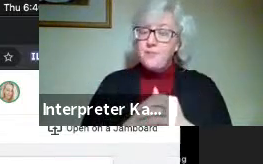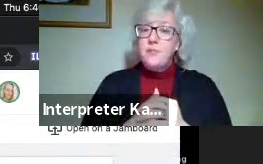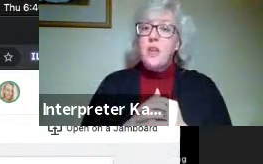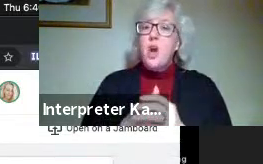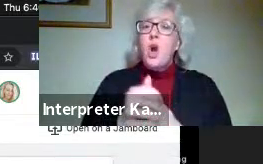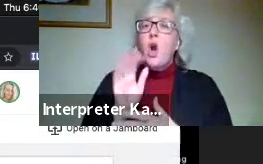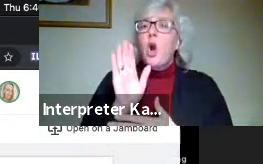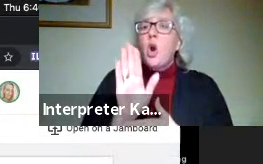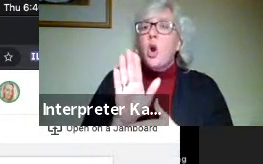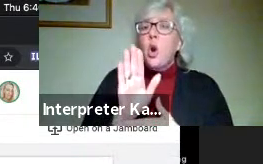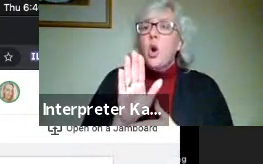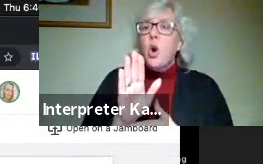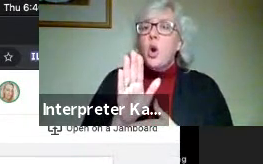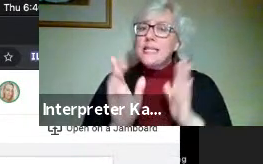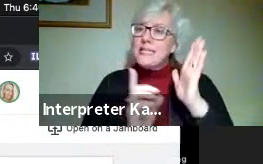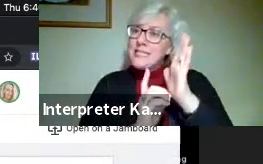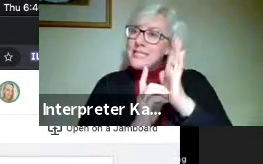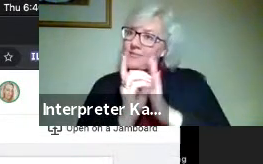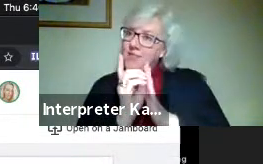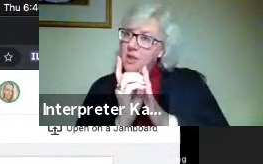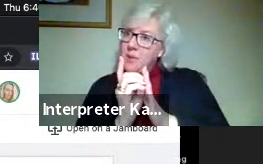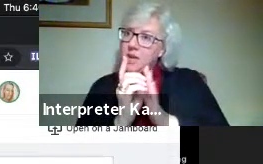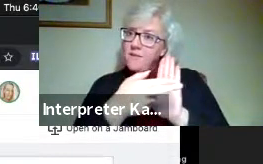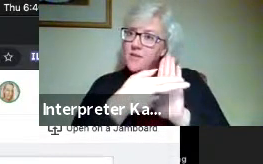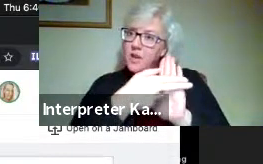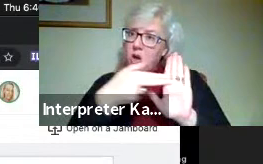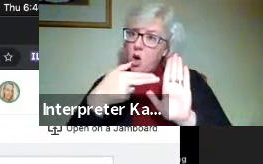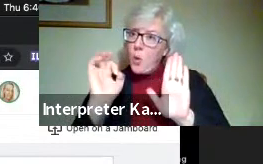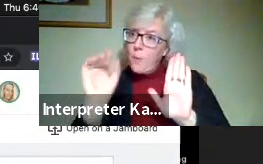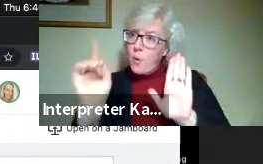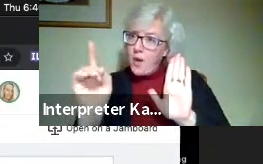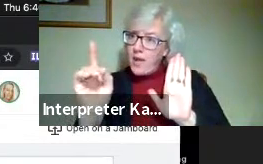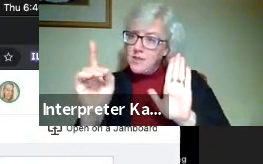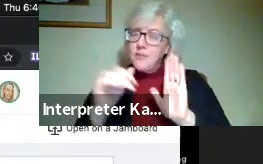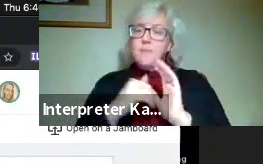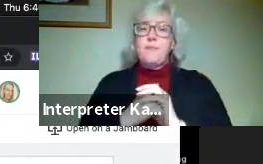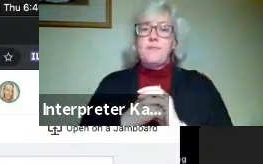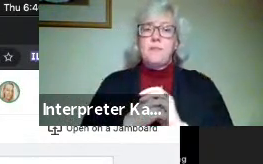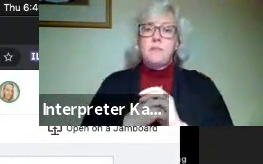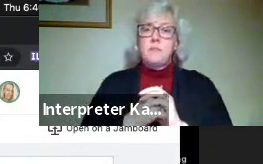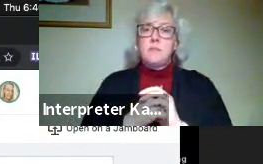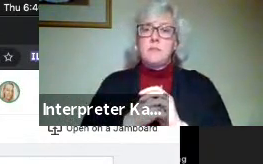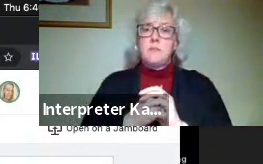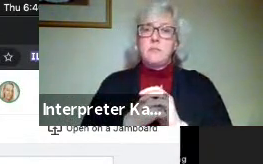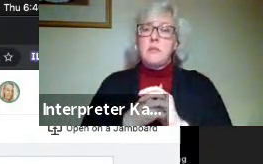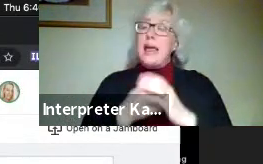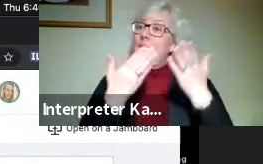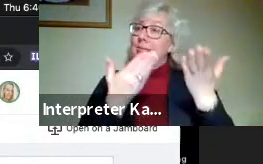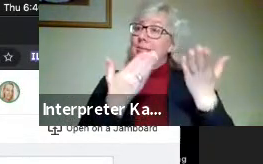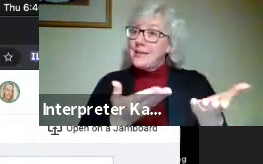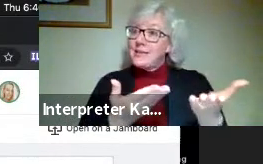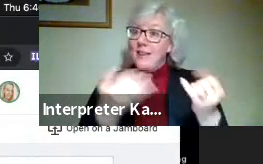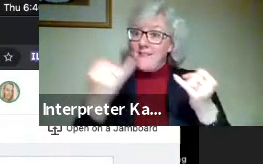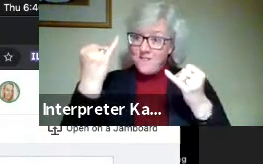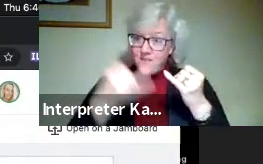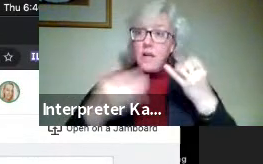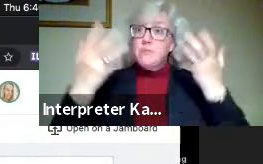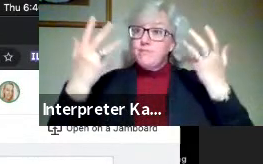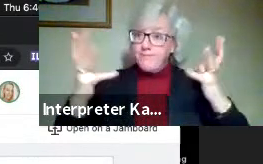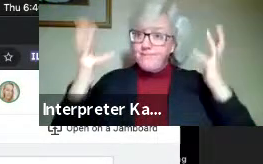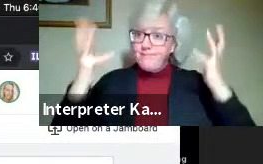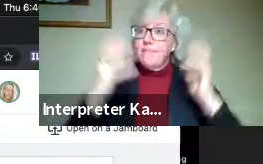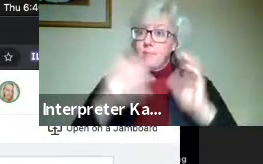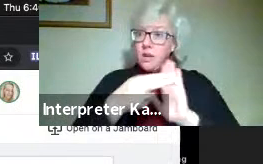her development of her branding. This is the finalized branding